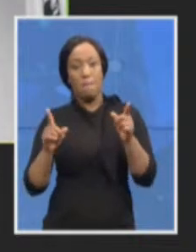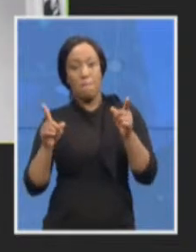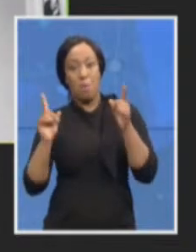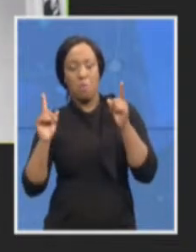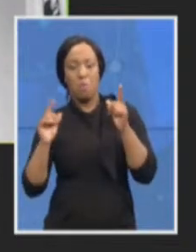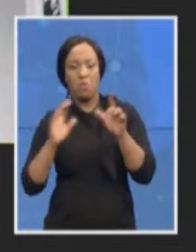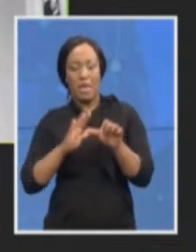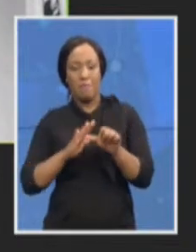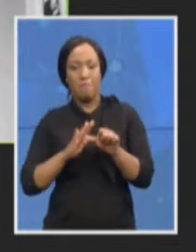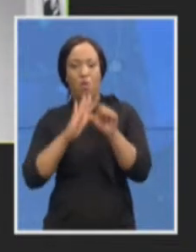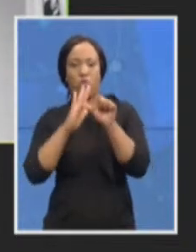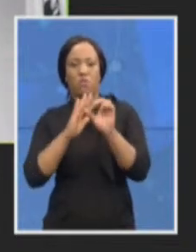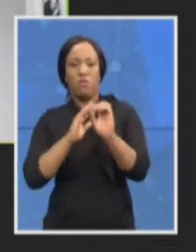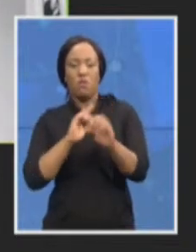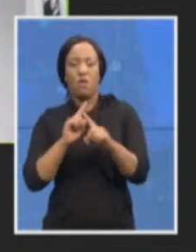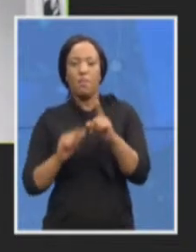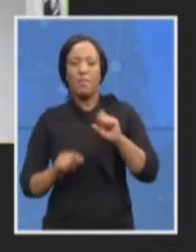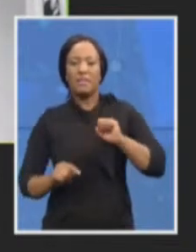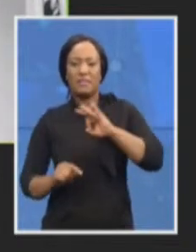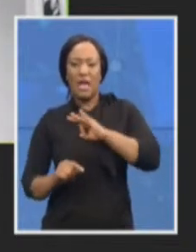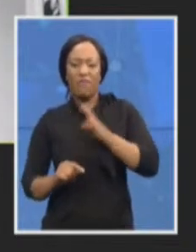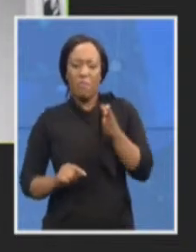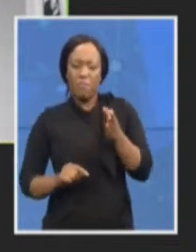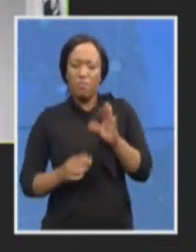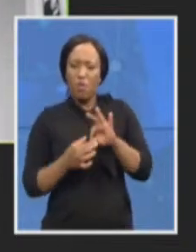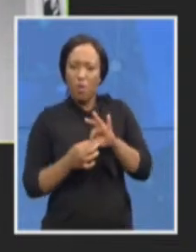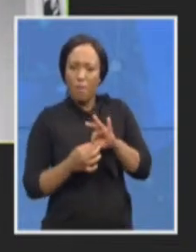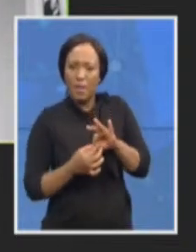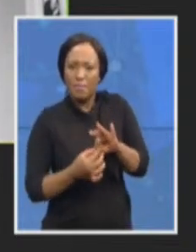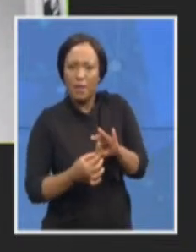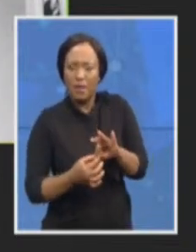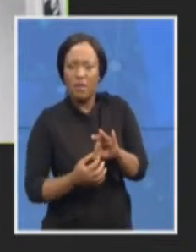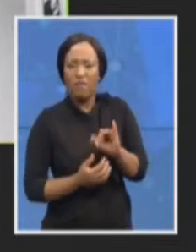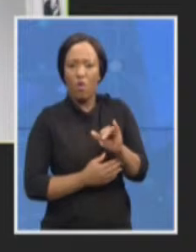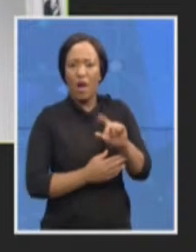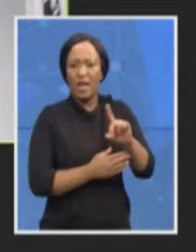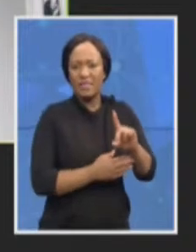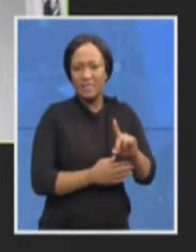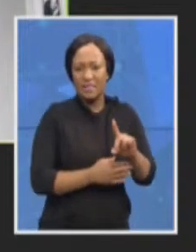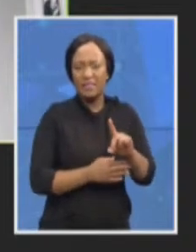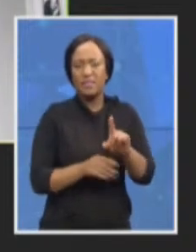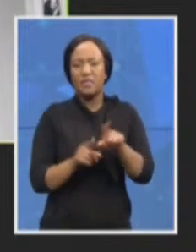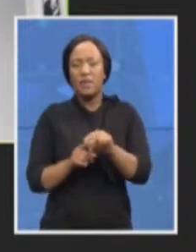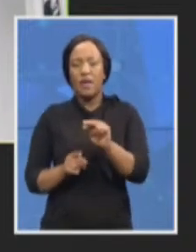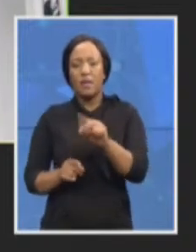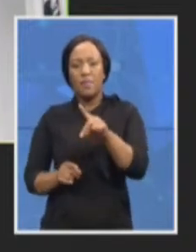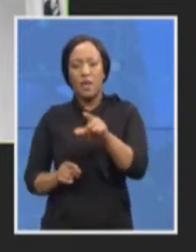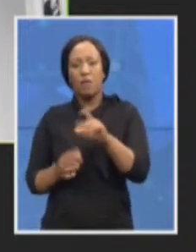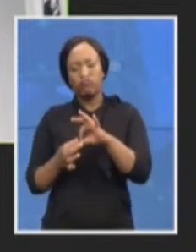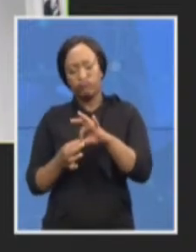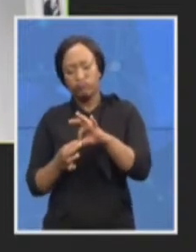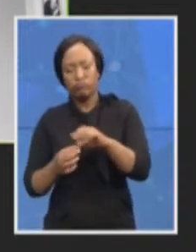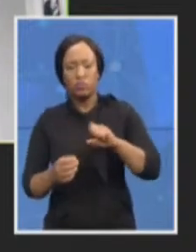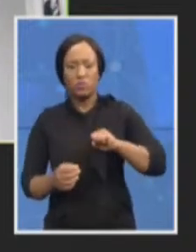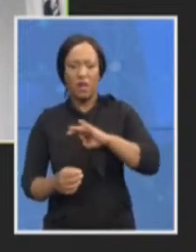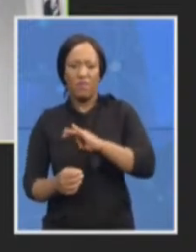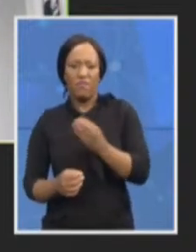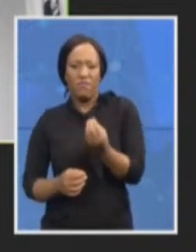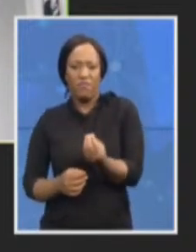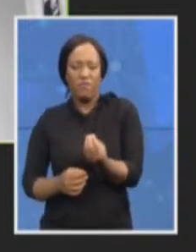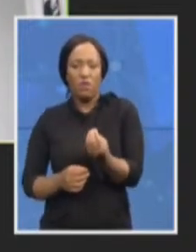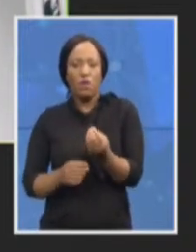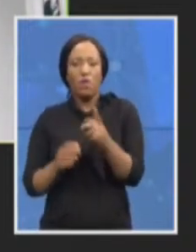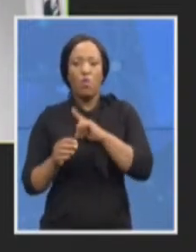ID and also in the broader NPA, firmly fixed on our goal to continue soldiering on towards